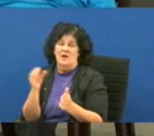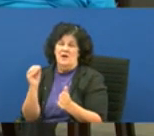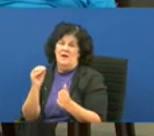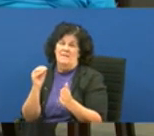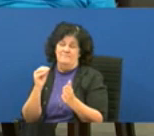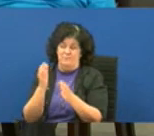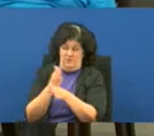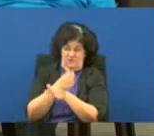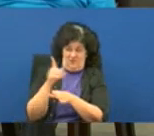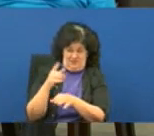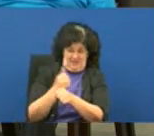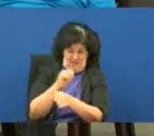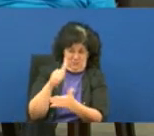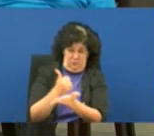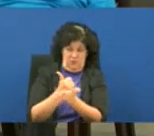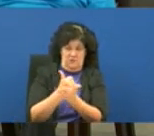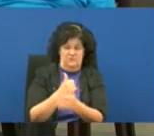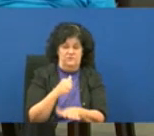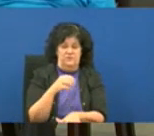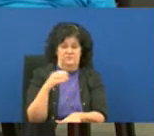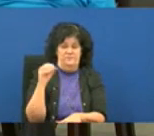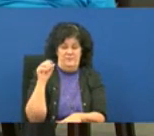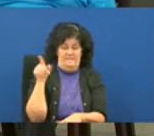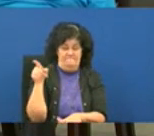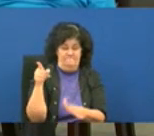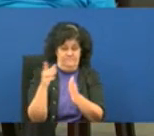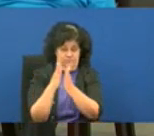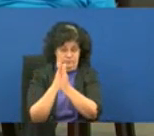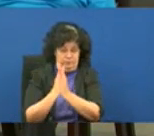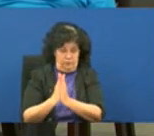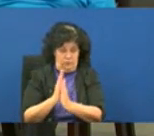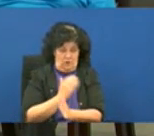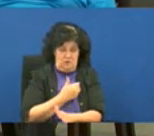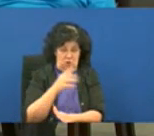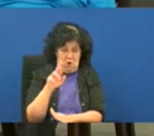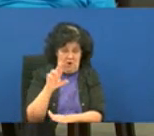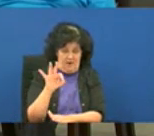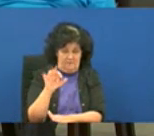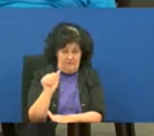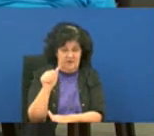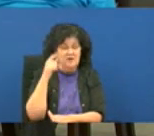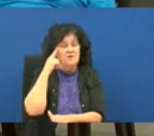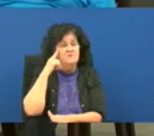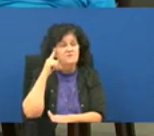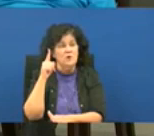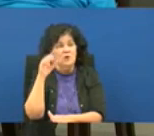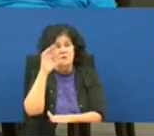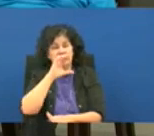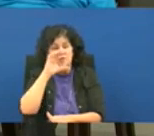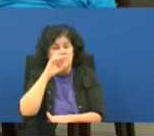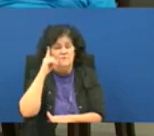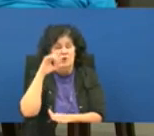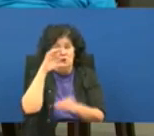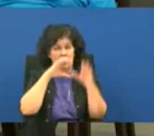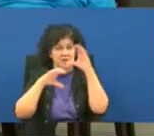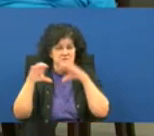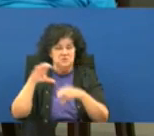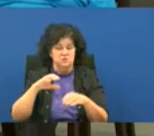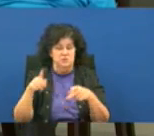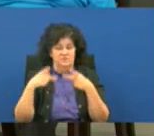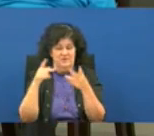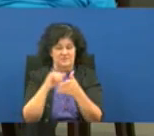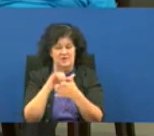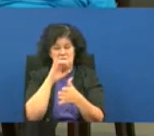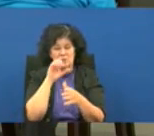the department issued a rfa request for application across the state for crisis providers and that was a lot